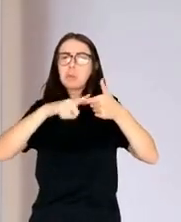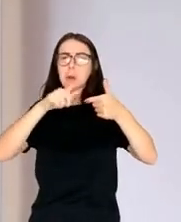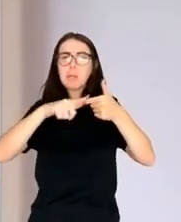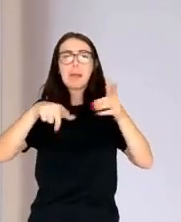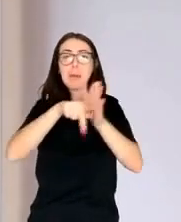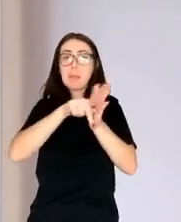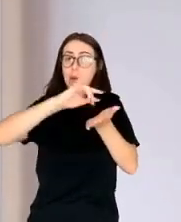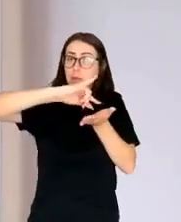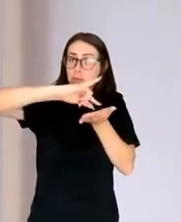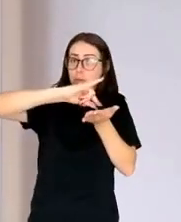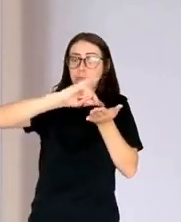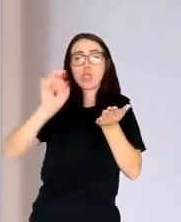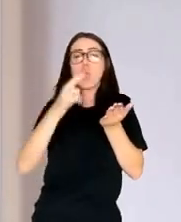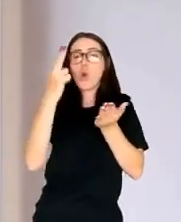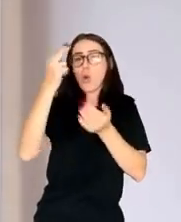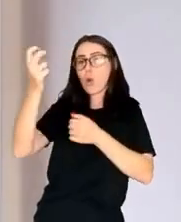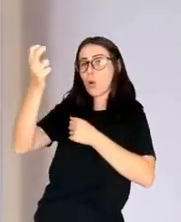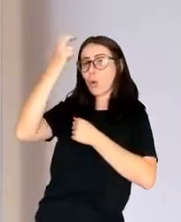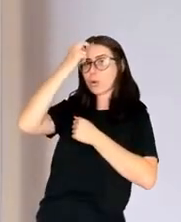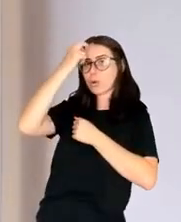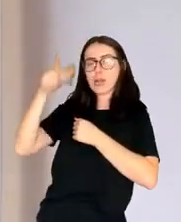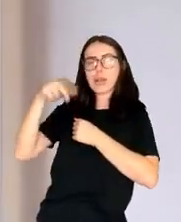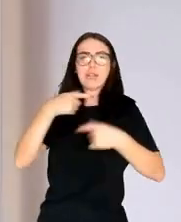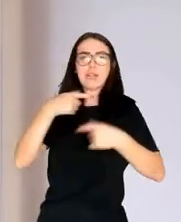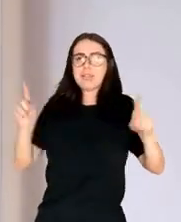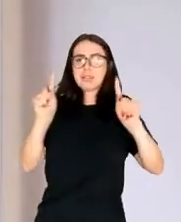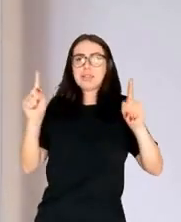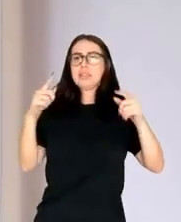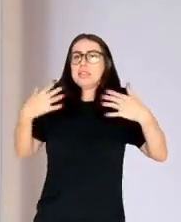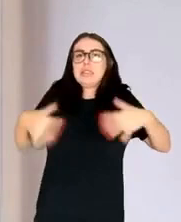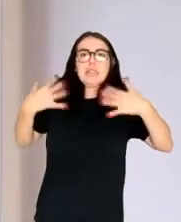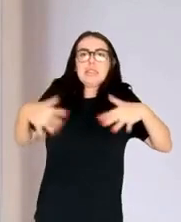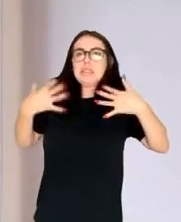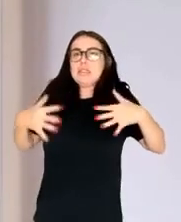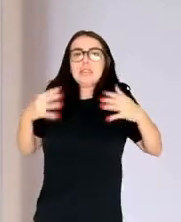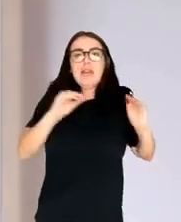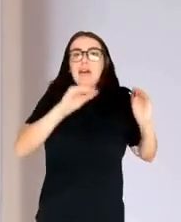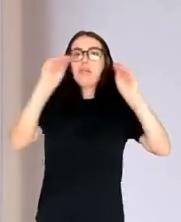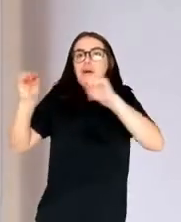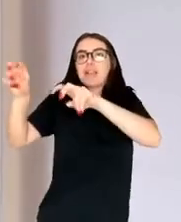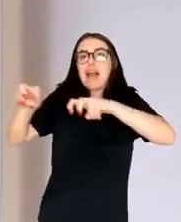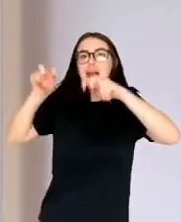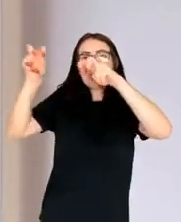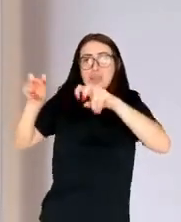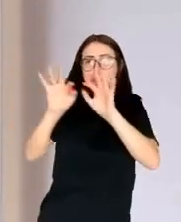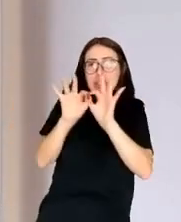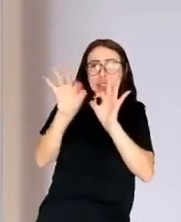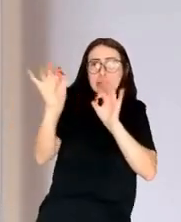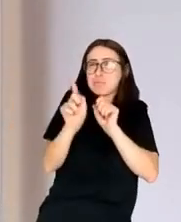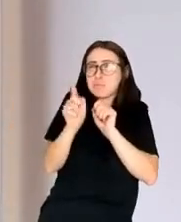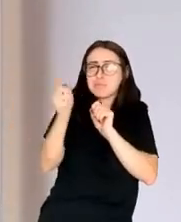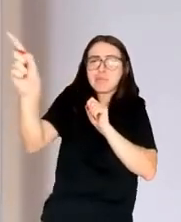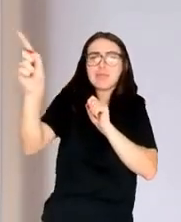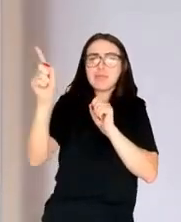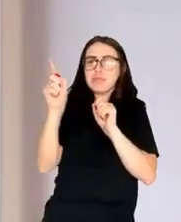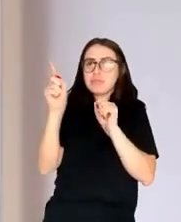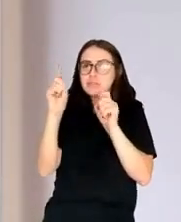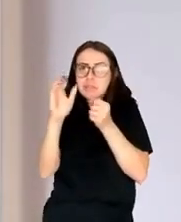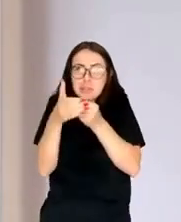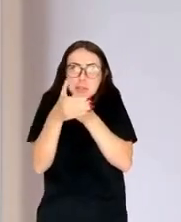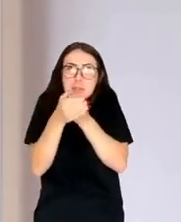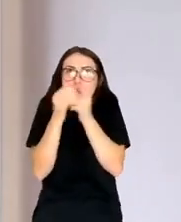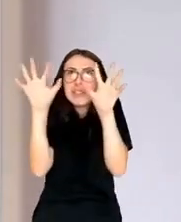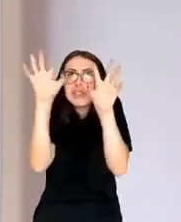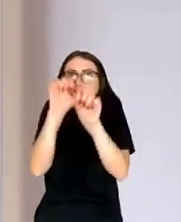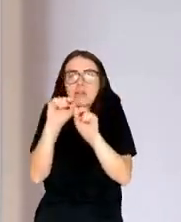a remote ranch and hide until the darkness falls over all of us, rather so that we can act